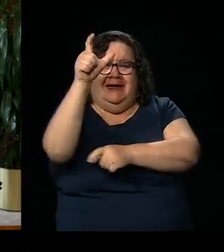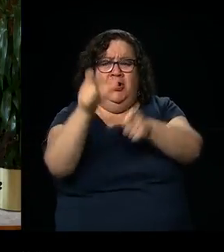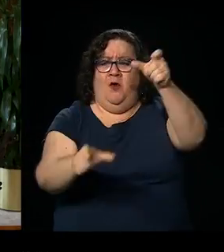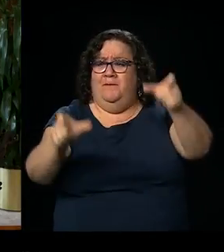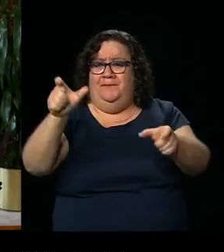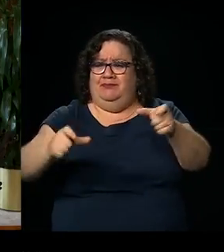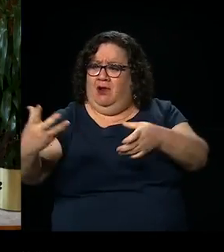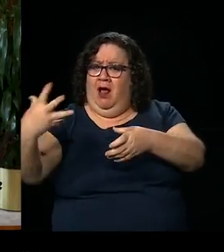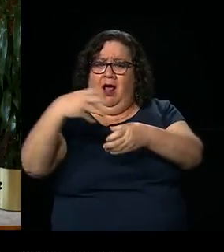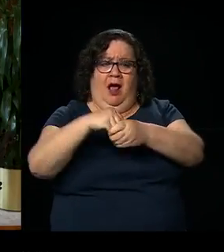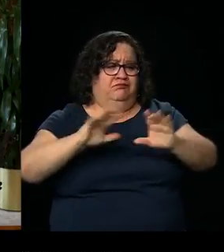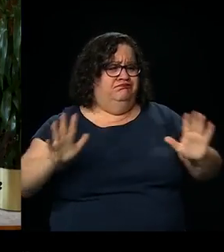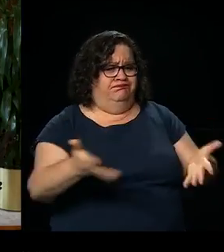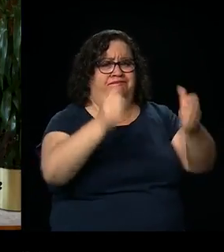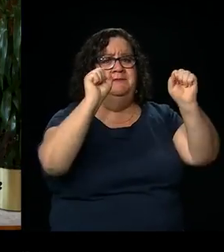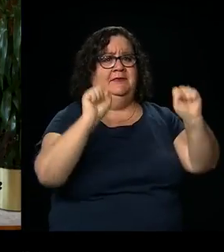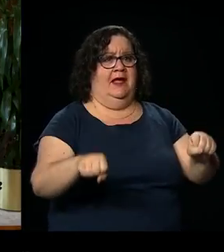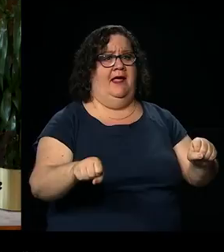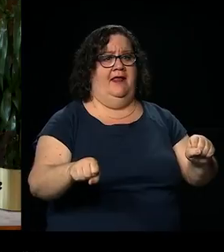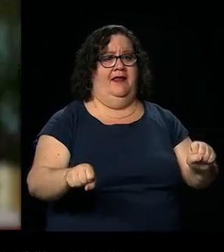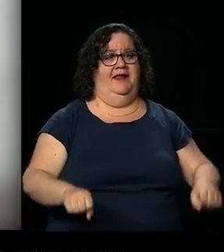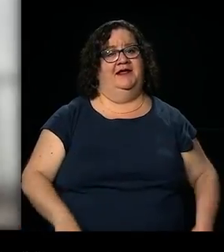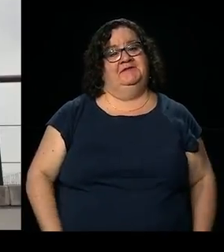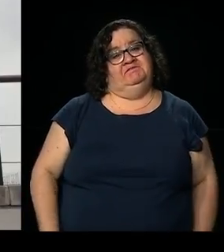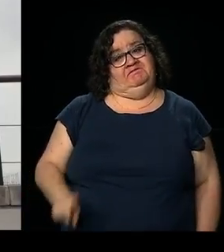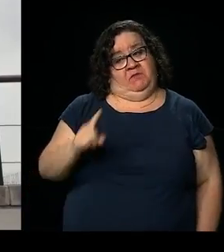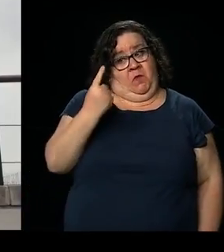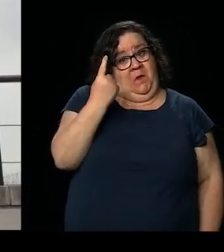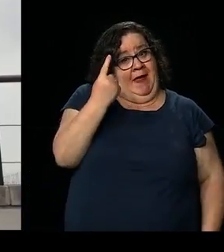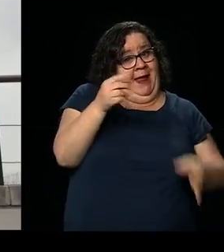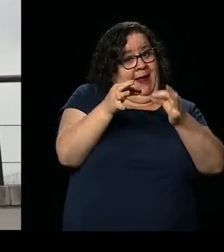one billion people to the development of the world.